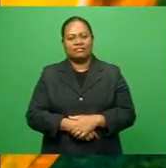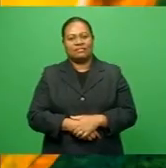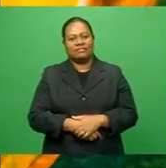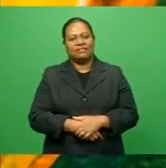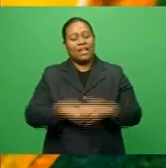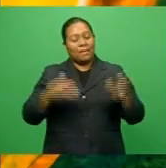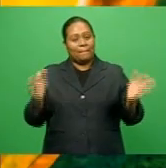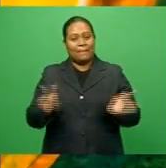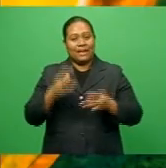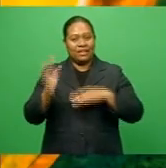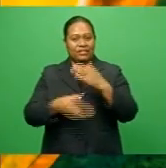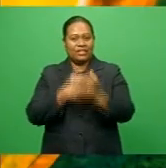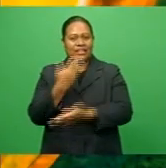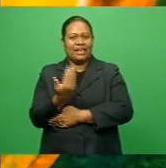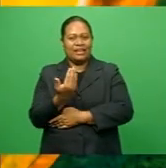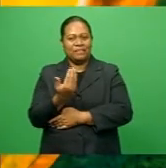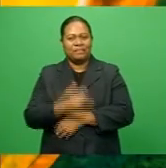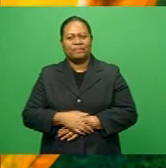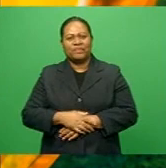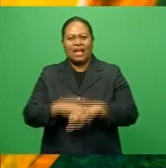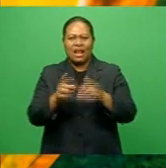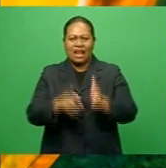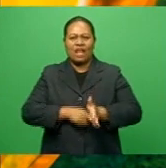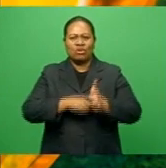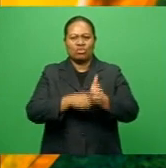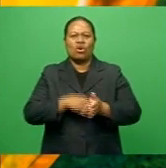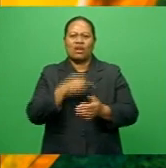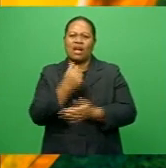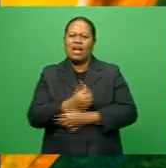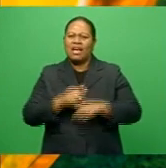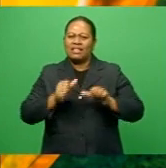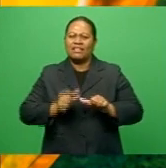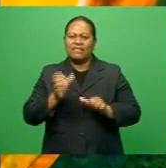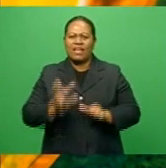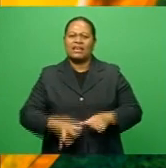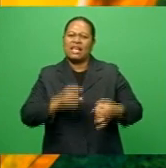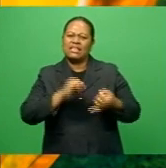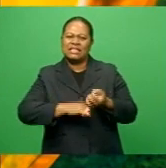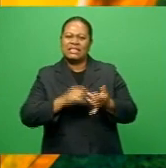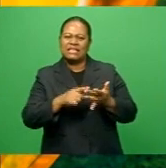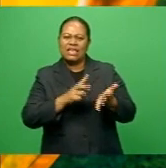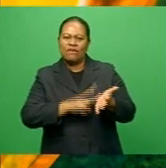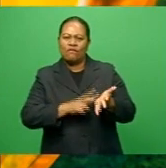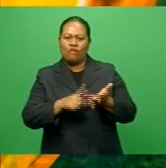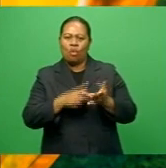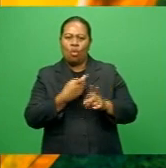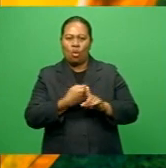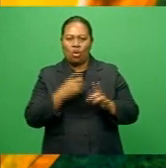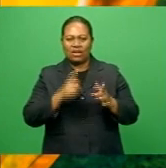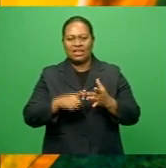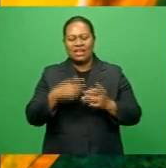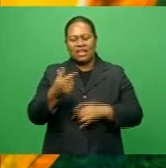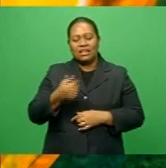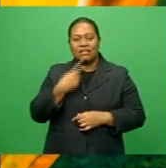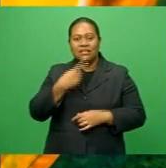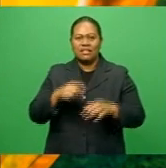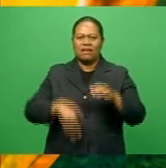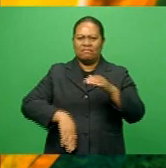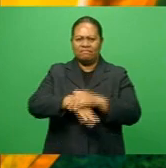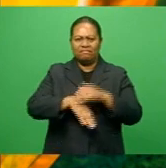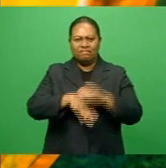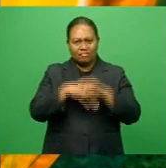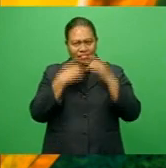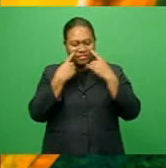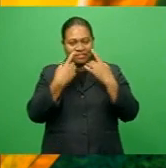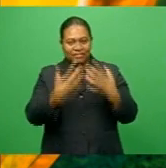In play of the day, this goal by Lautoka defender Kolineo Sivoki was one of the picks of day three of the Vodafone Fiji fact yesterday.